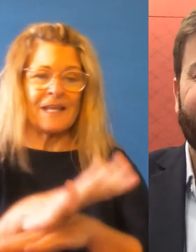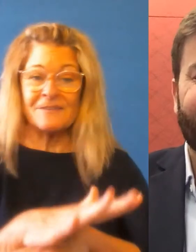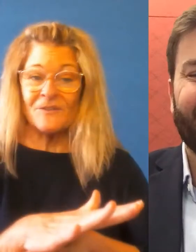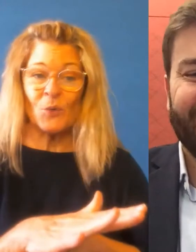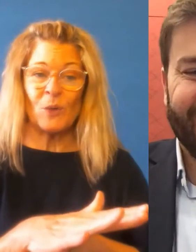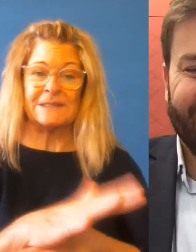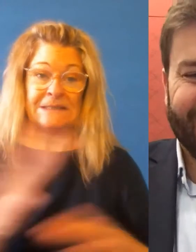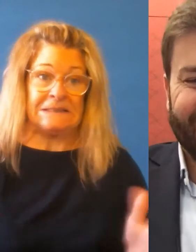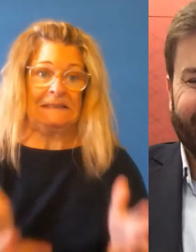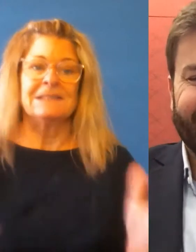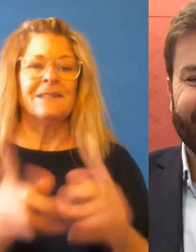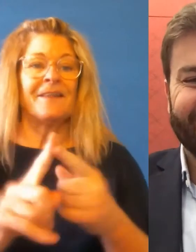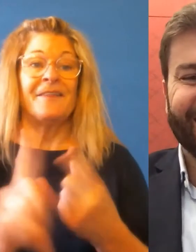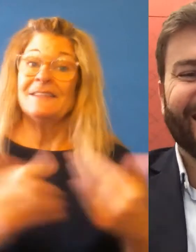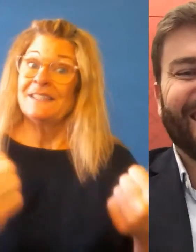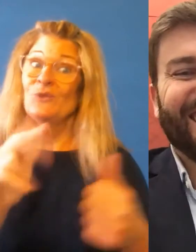fast, Trevor.